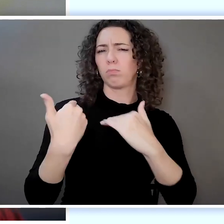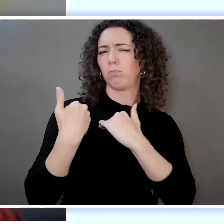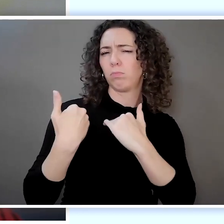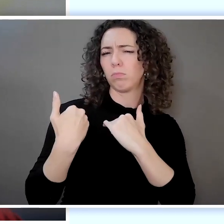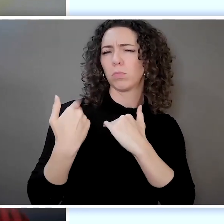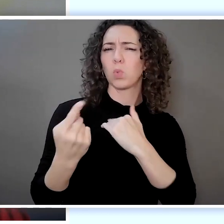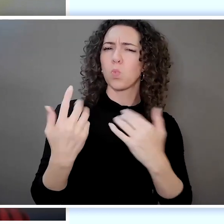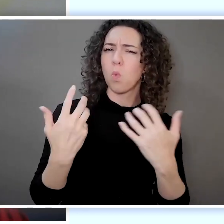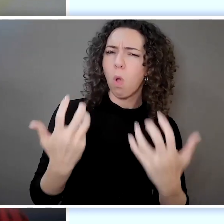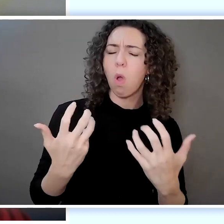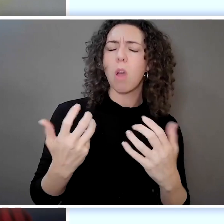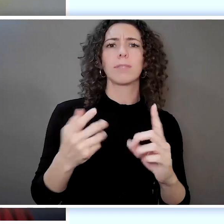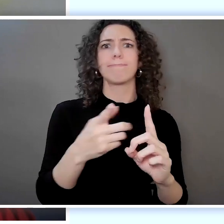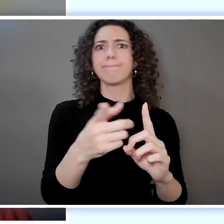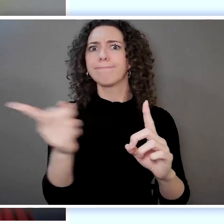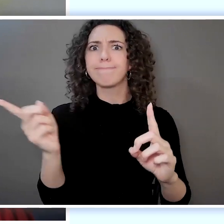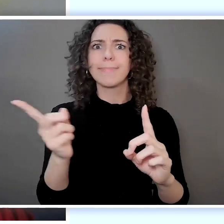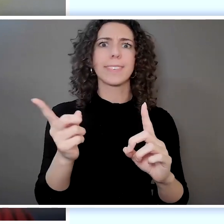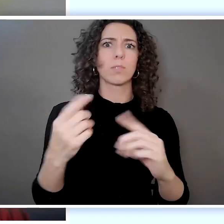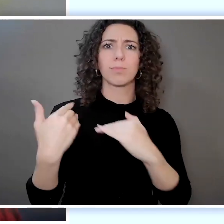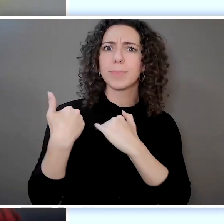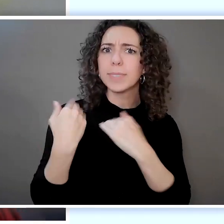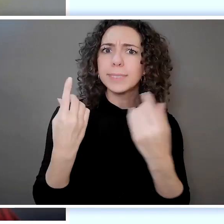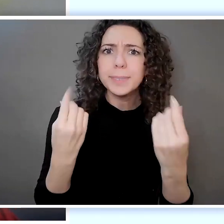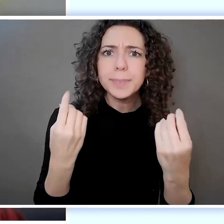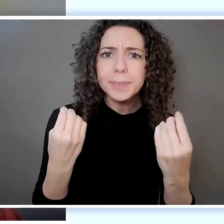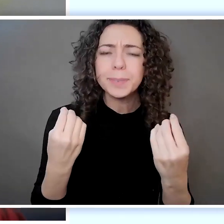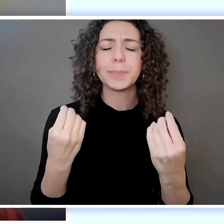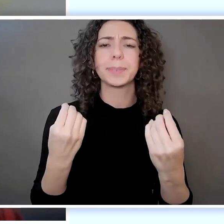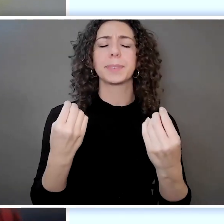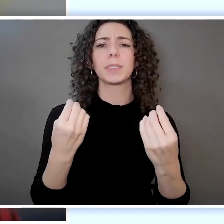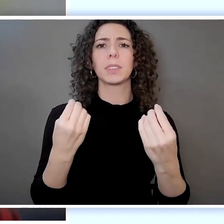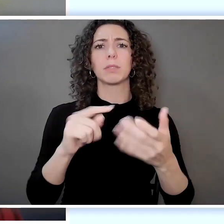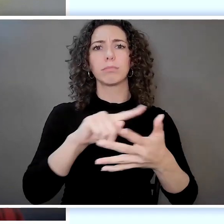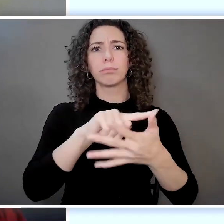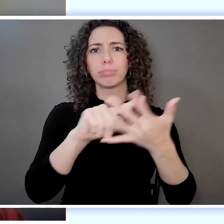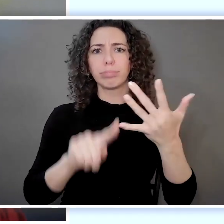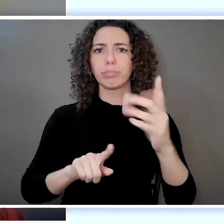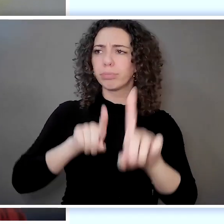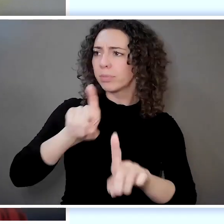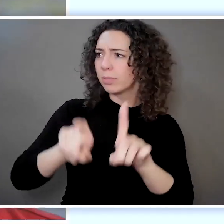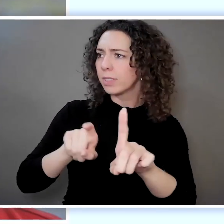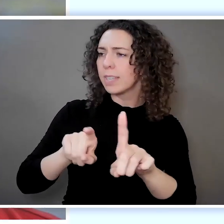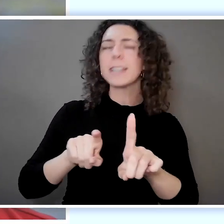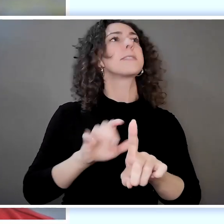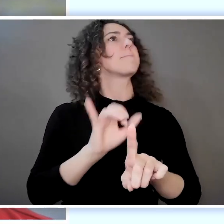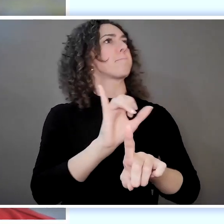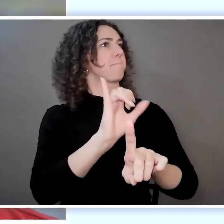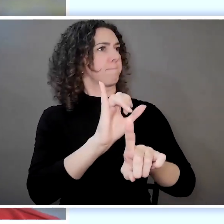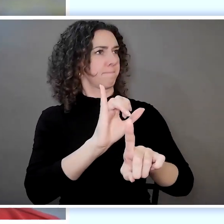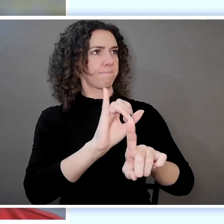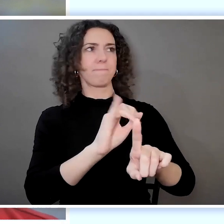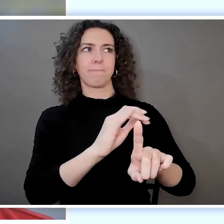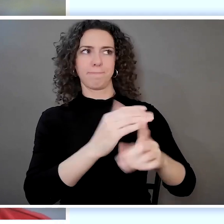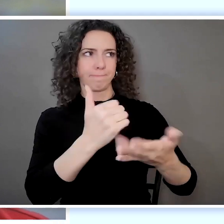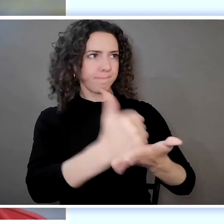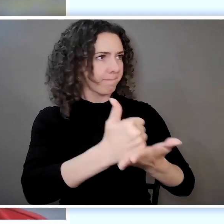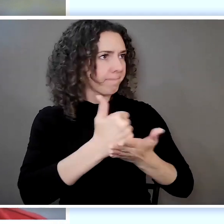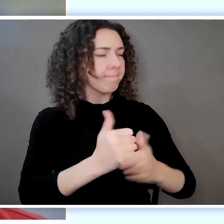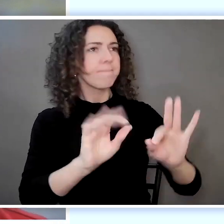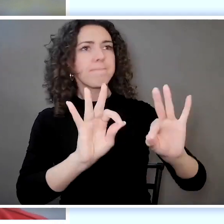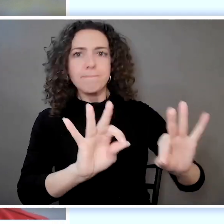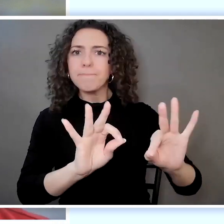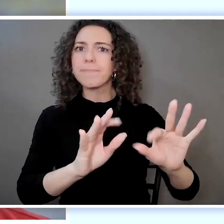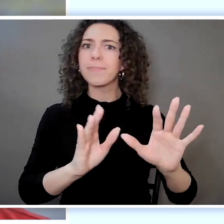responsibilities do I want them to have, and they got me on the right track,